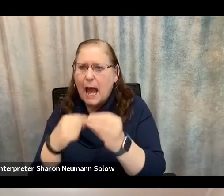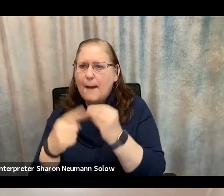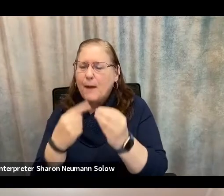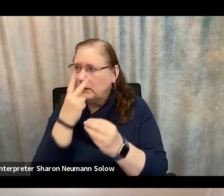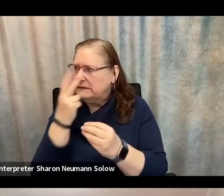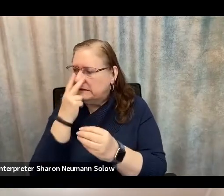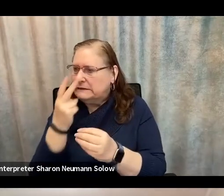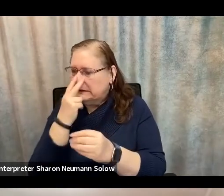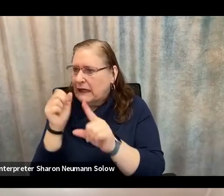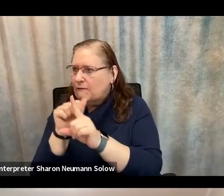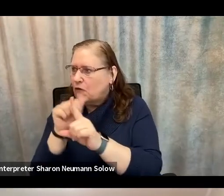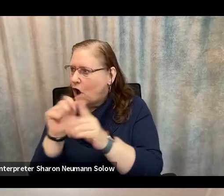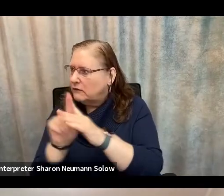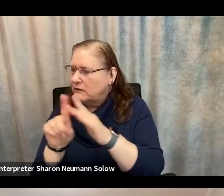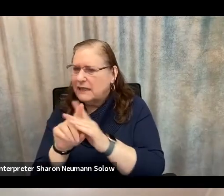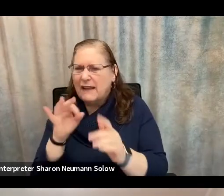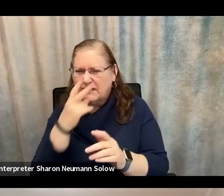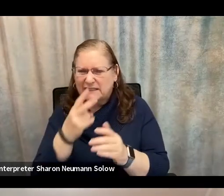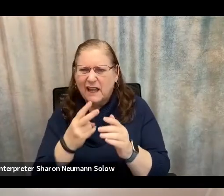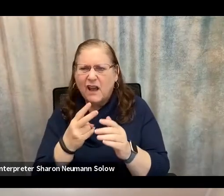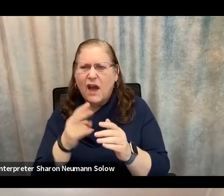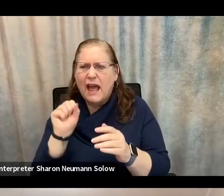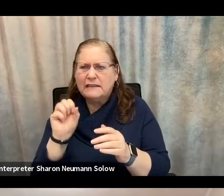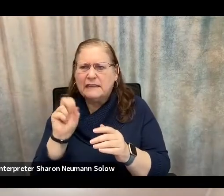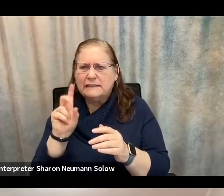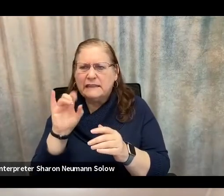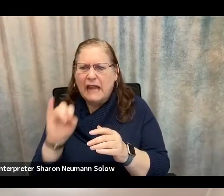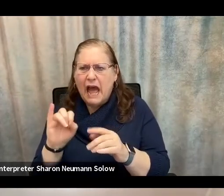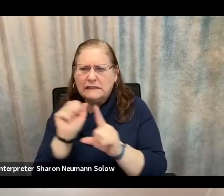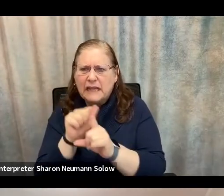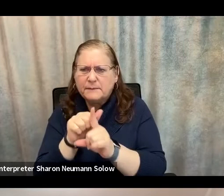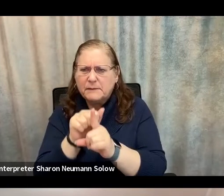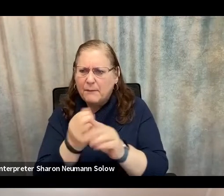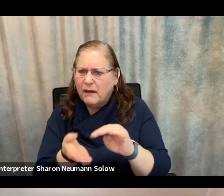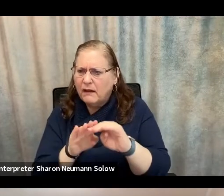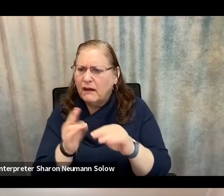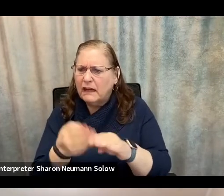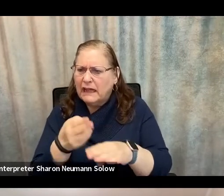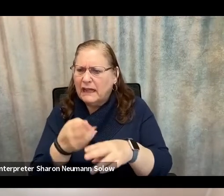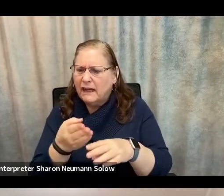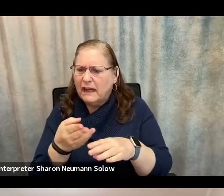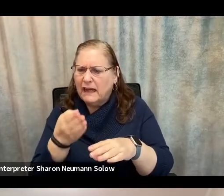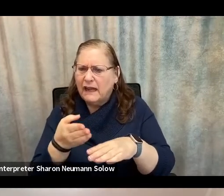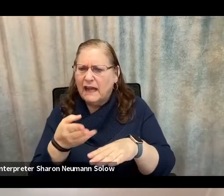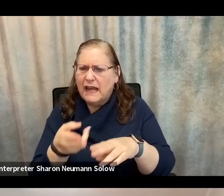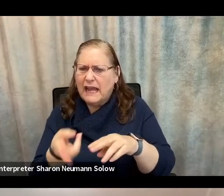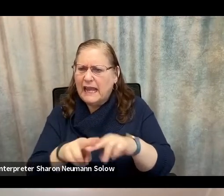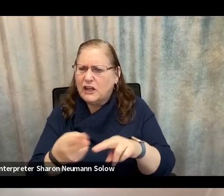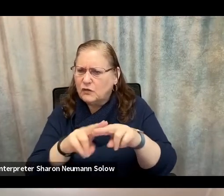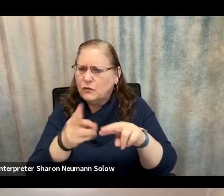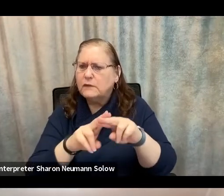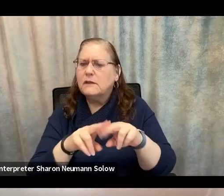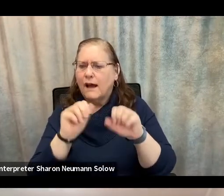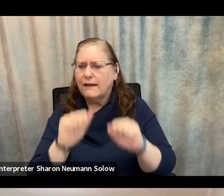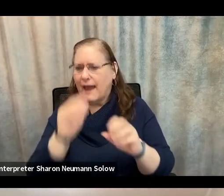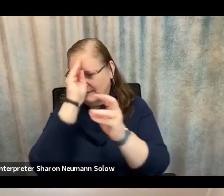we see that there's been an uptick in SSDI scams, that can be one tool that we can use is to go out and tell the public,